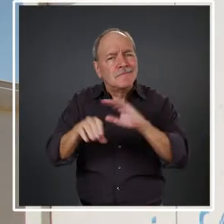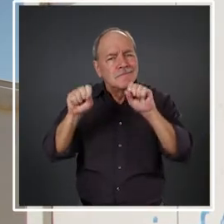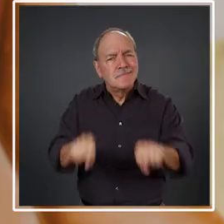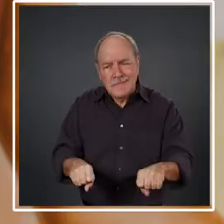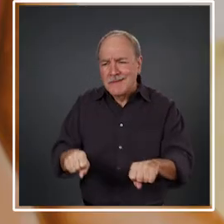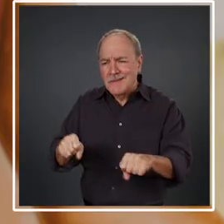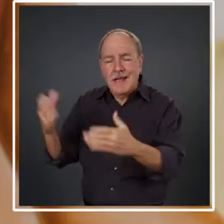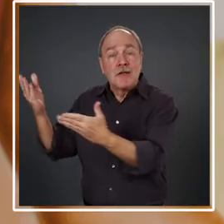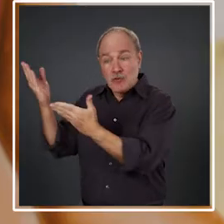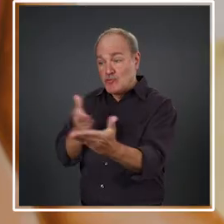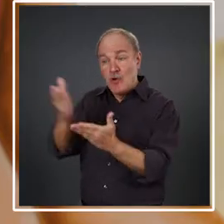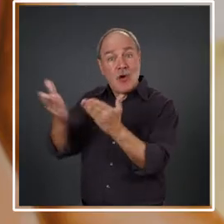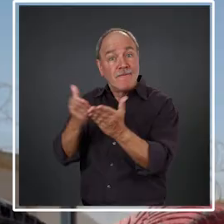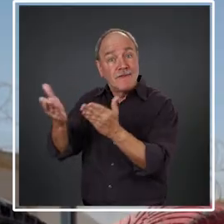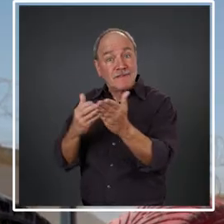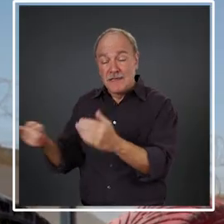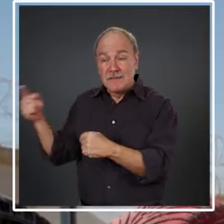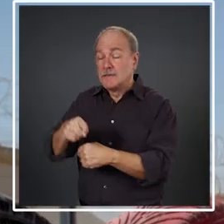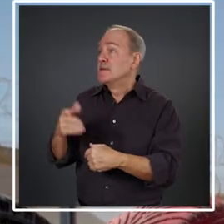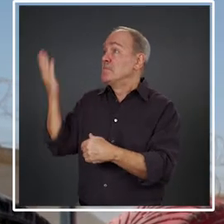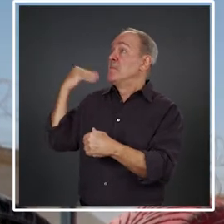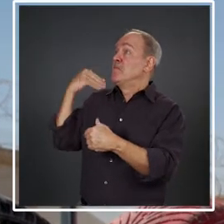services that were not accessible before.